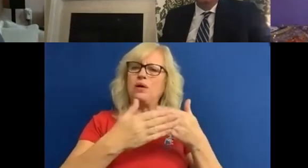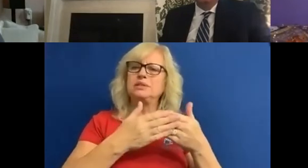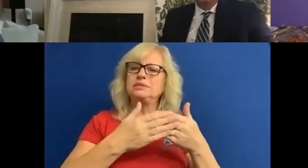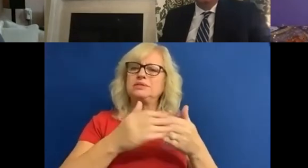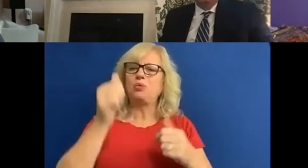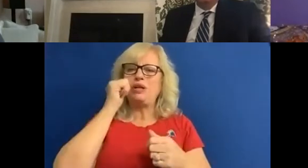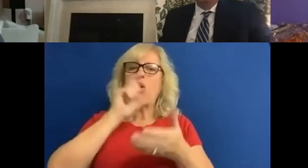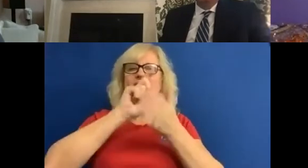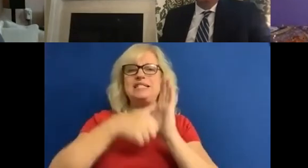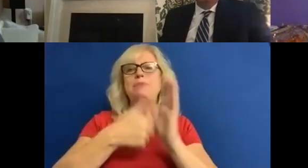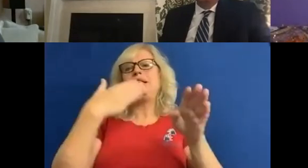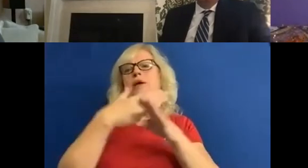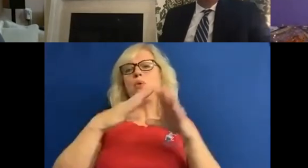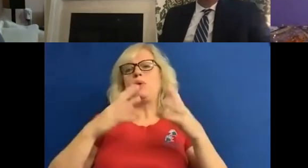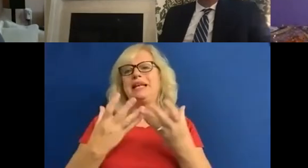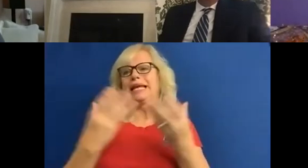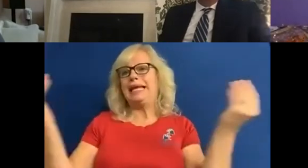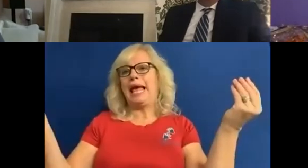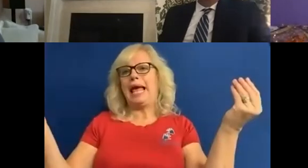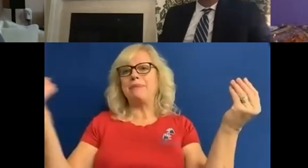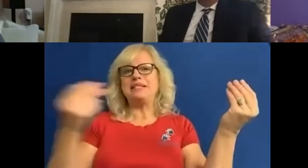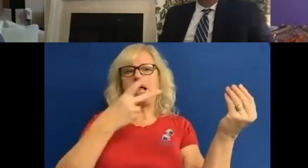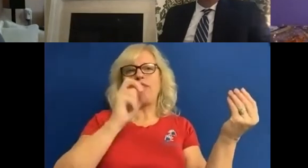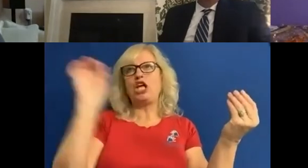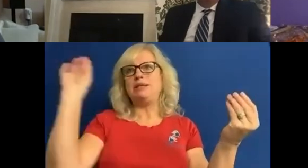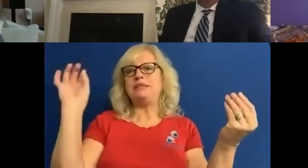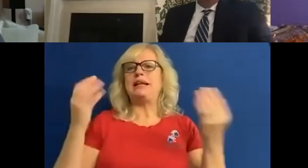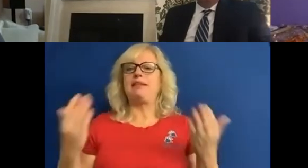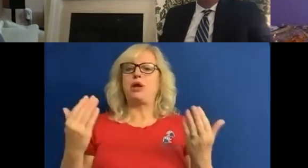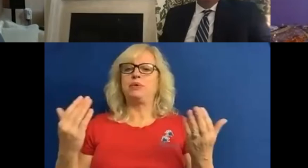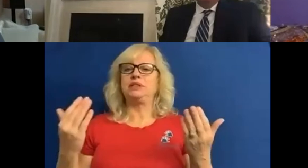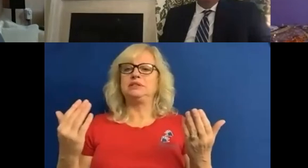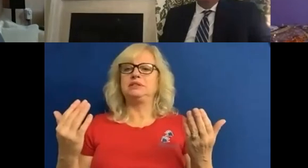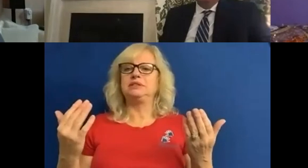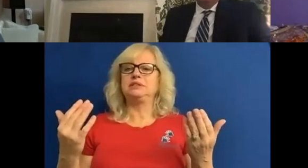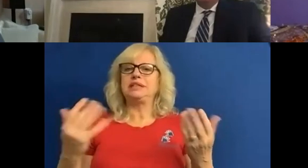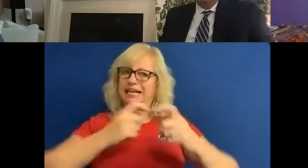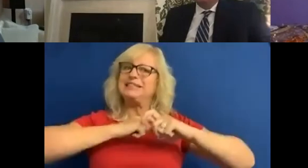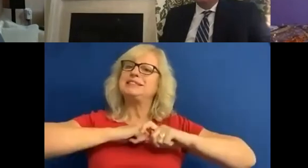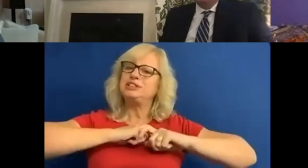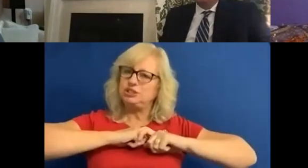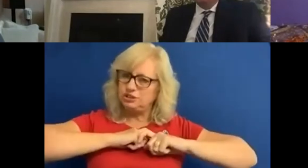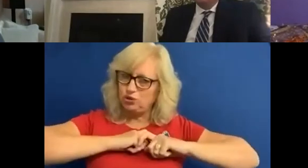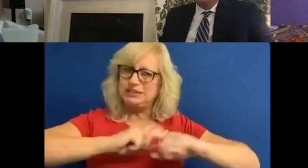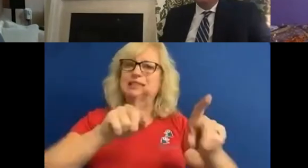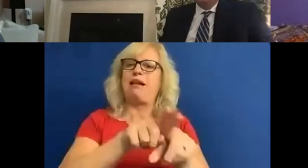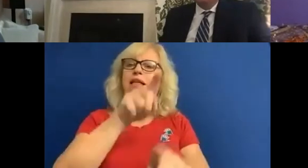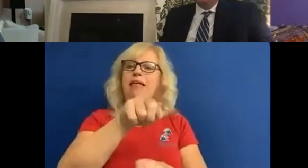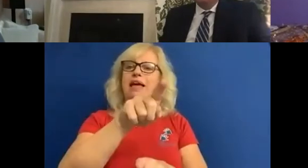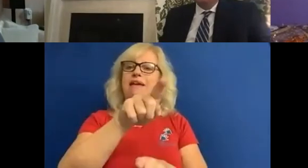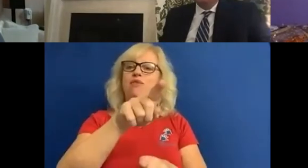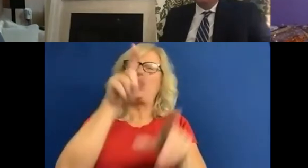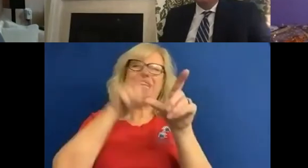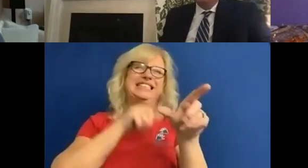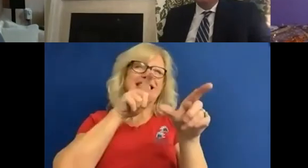around 30% and if you look deep enough at the figures consistently 40% for decades now and hasn't been changing